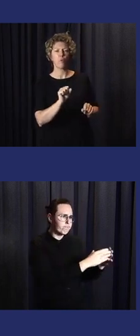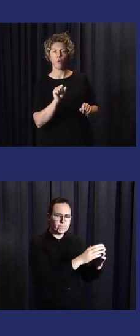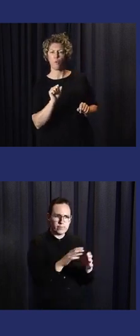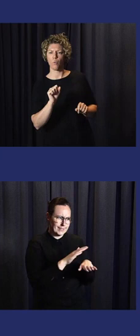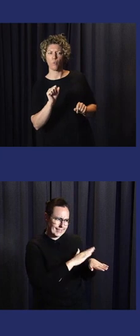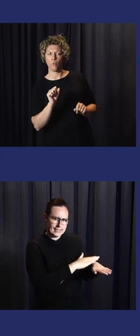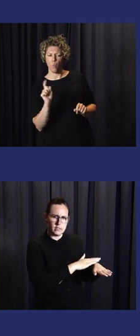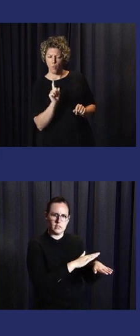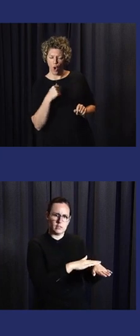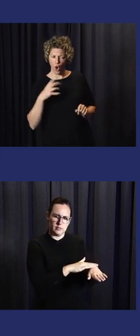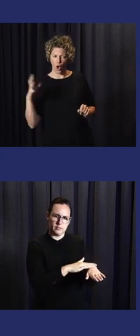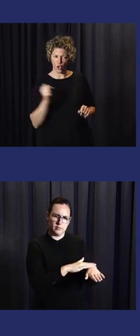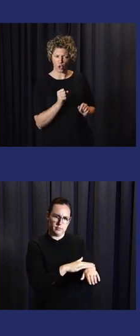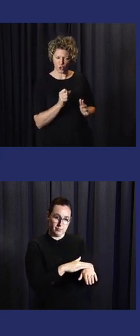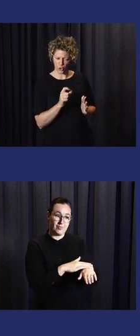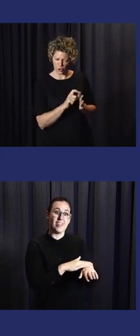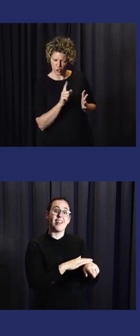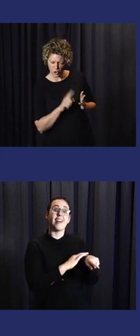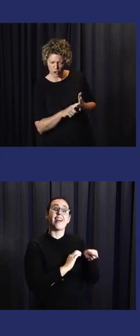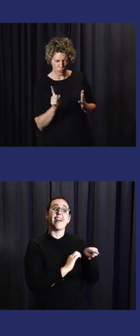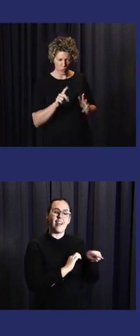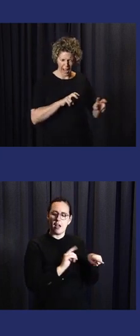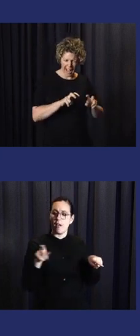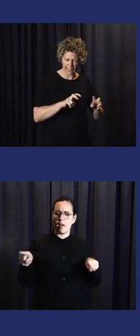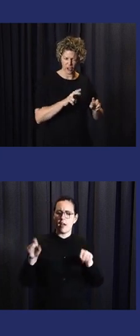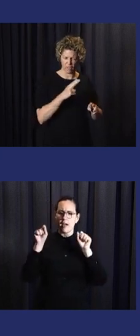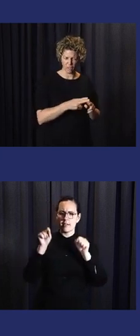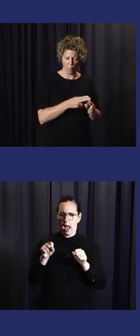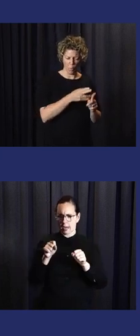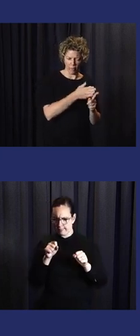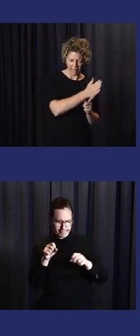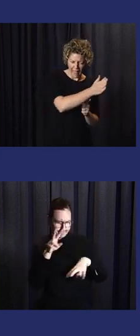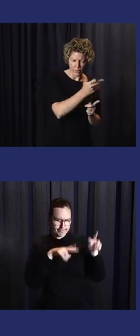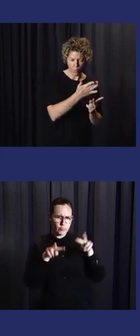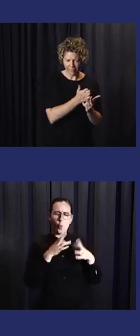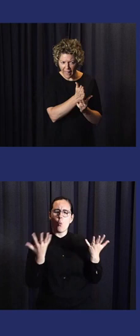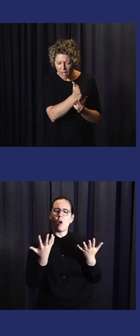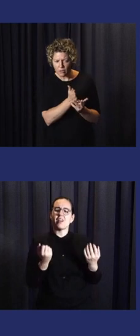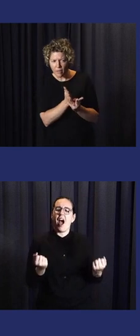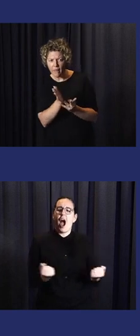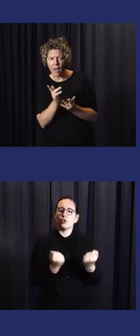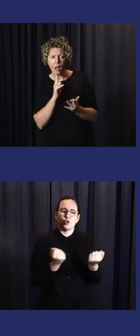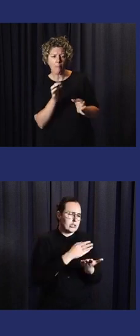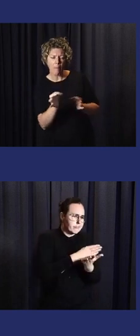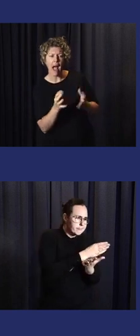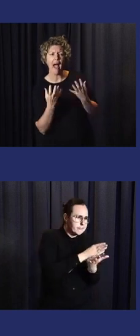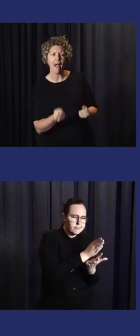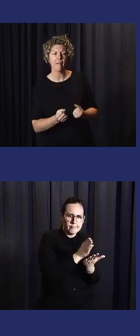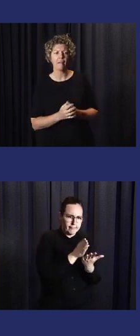the action and to include the